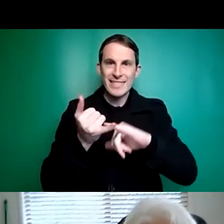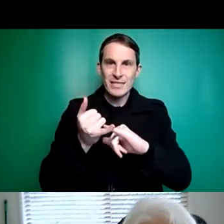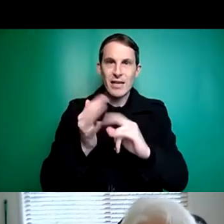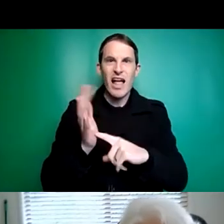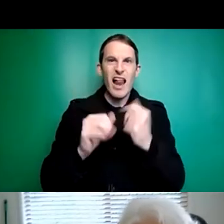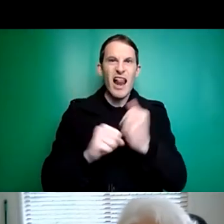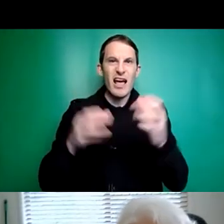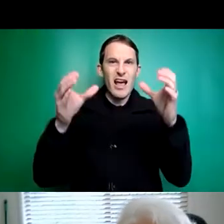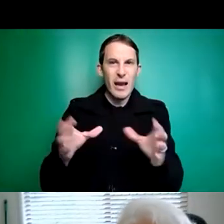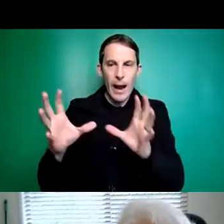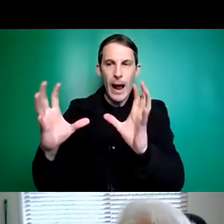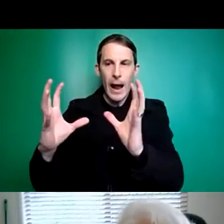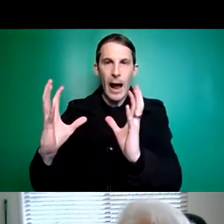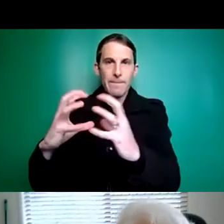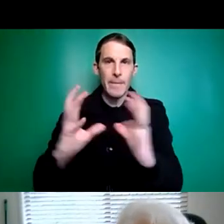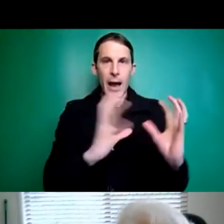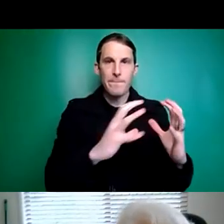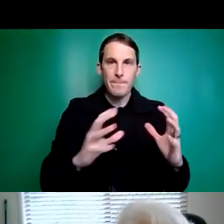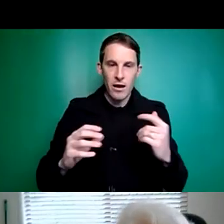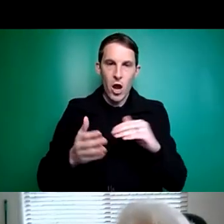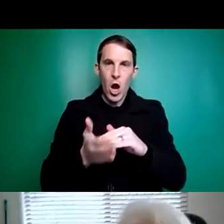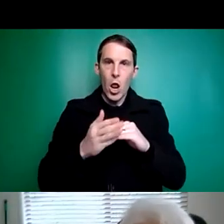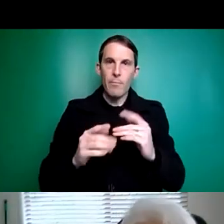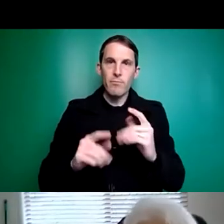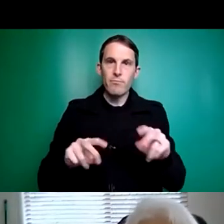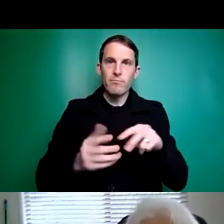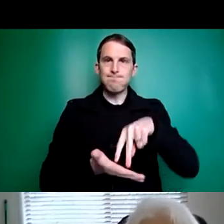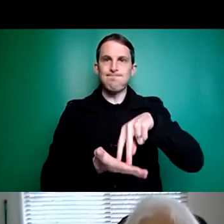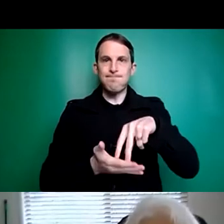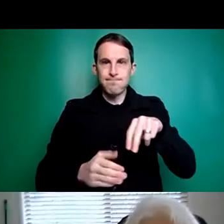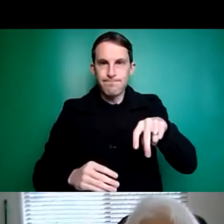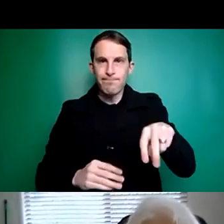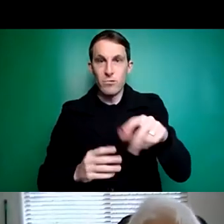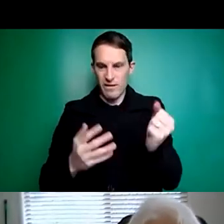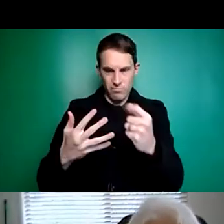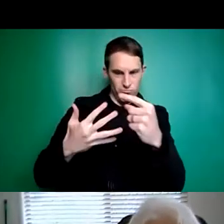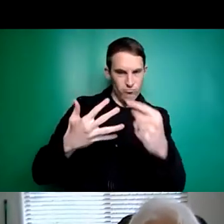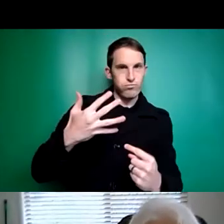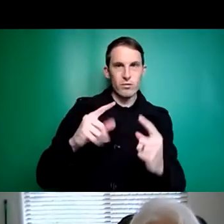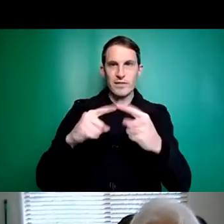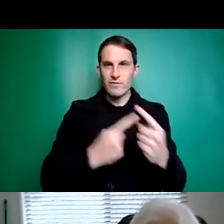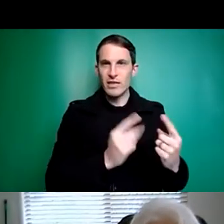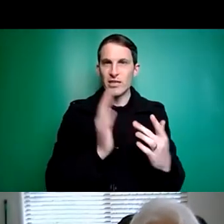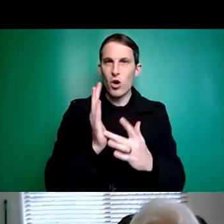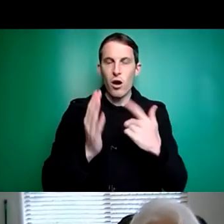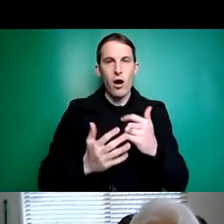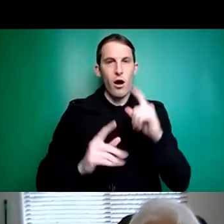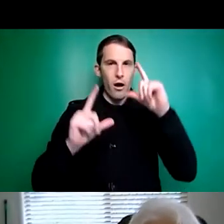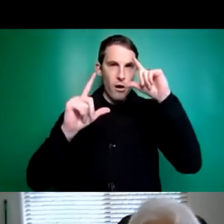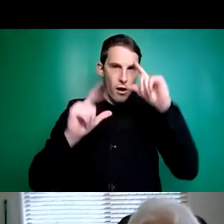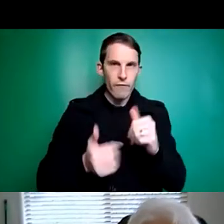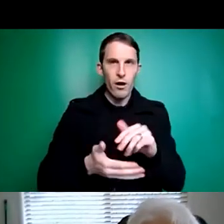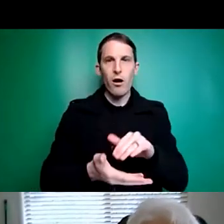know what I don't use. I love technology. I even recently put in